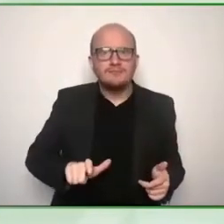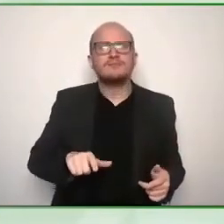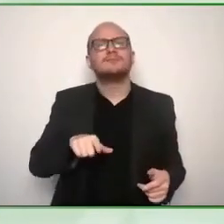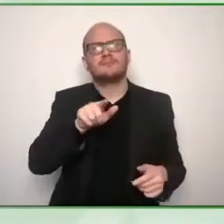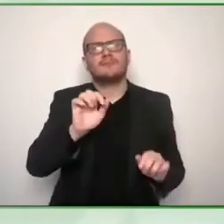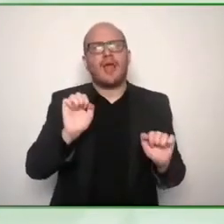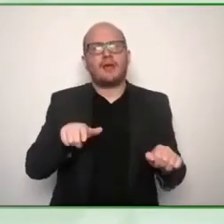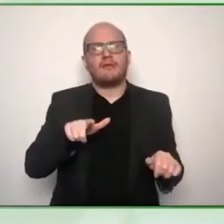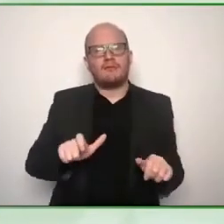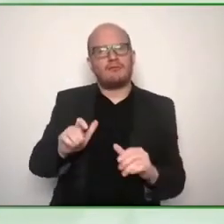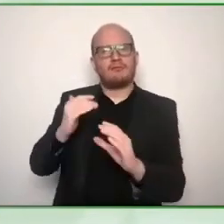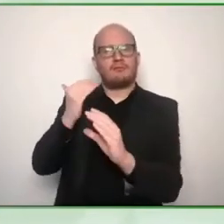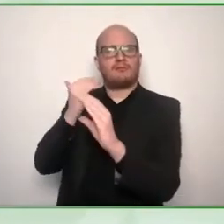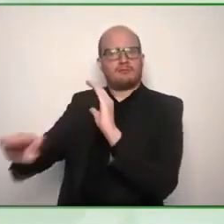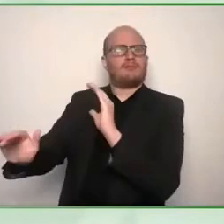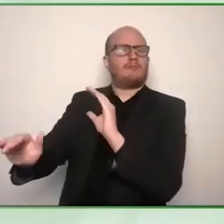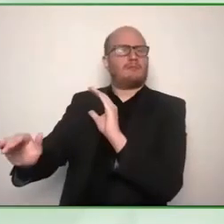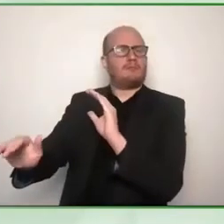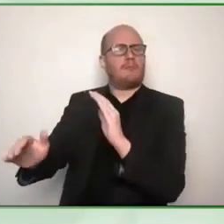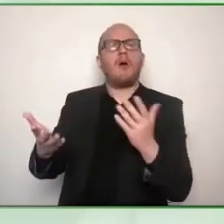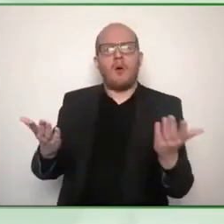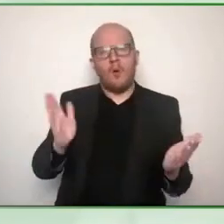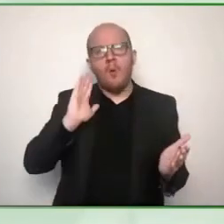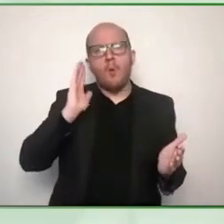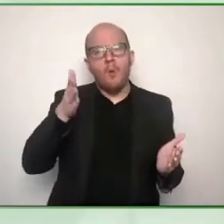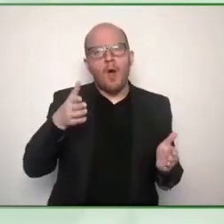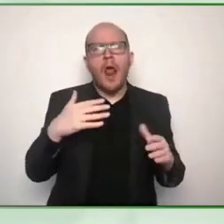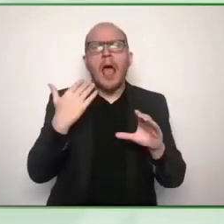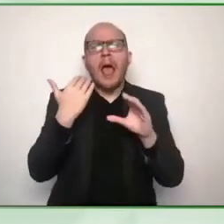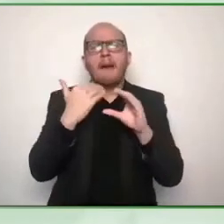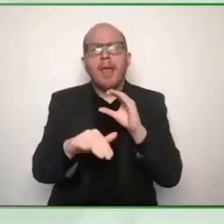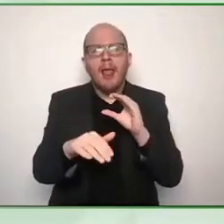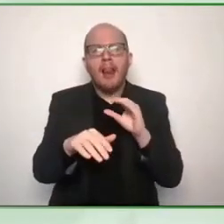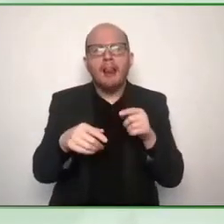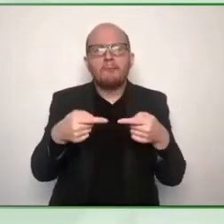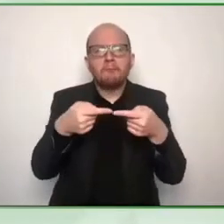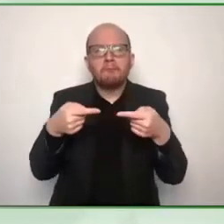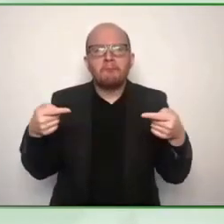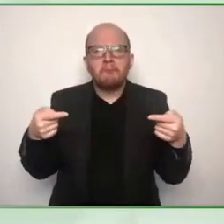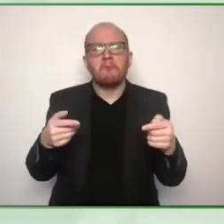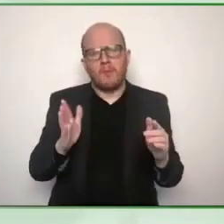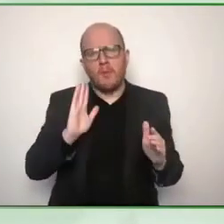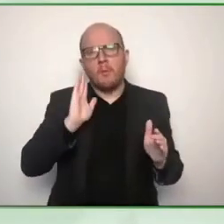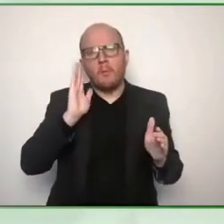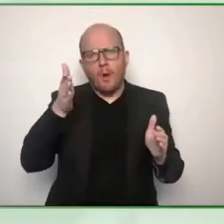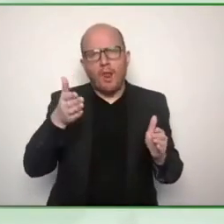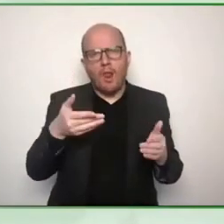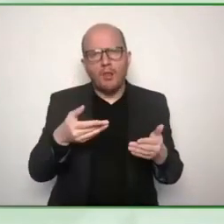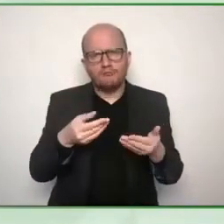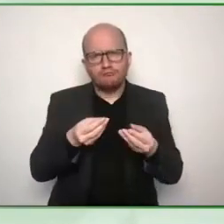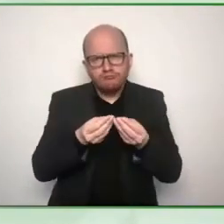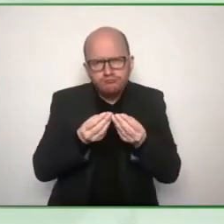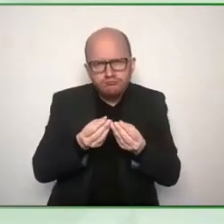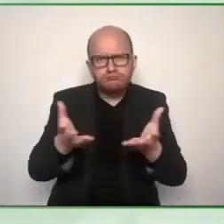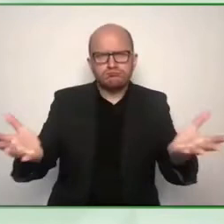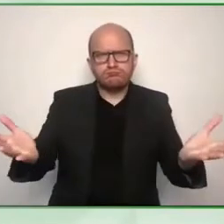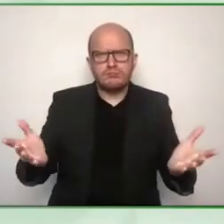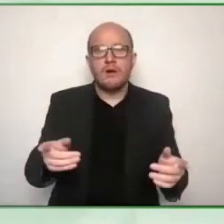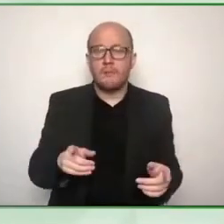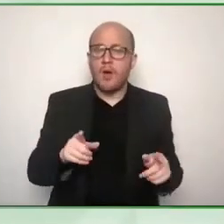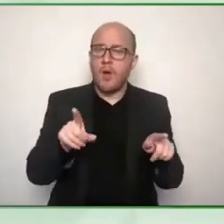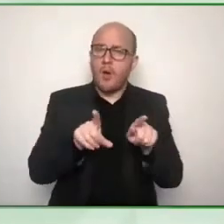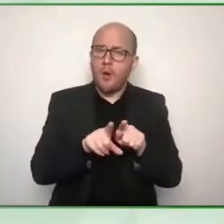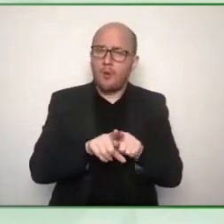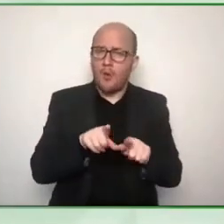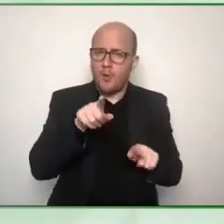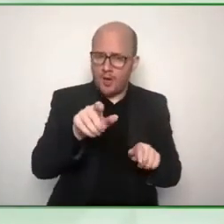we'll share the email address uh cliff and raf just mentioned but also zero project.org enter and for